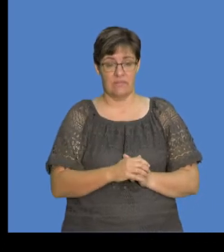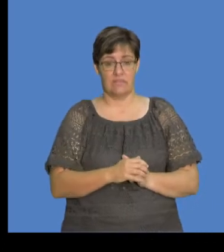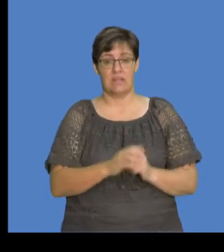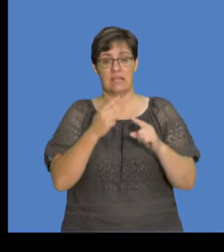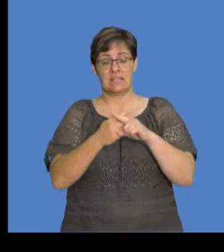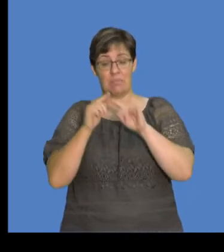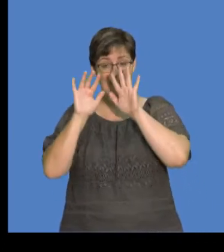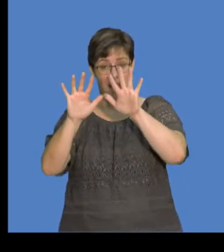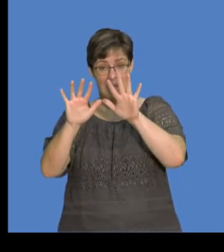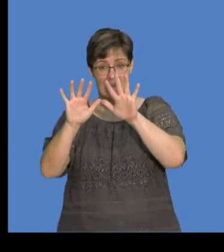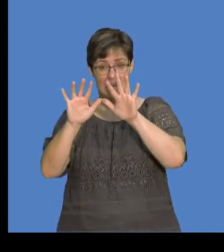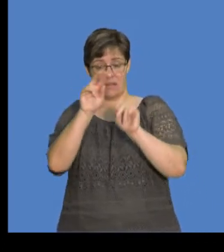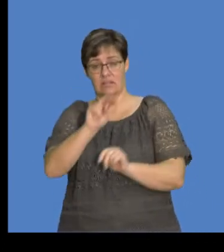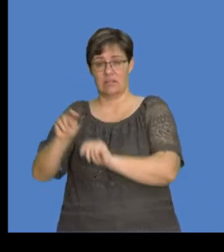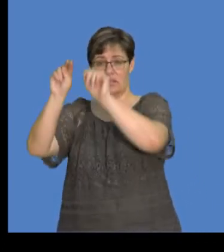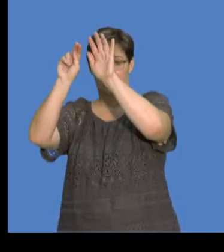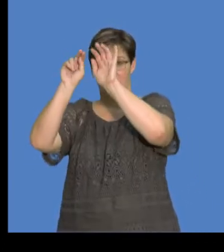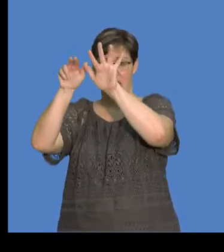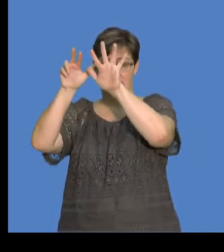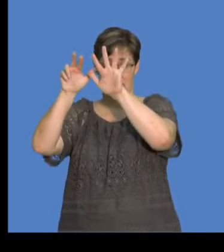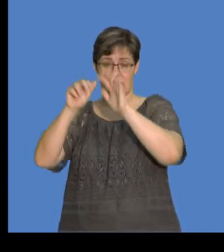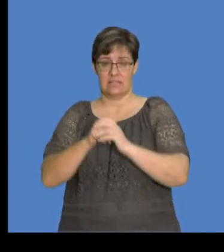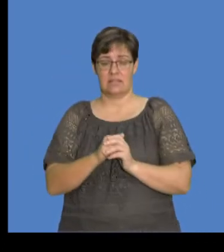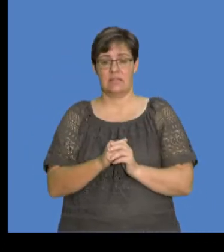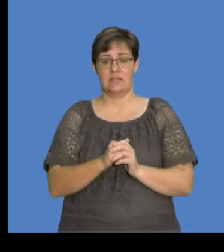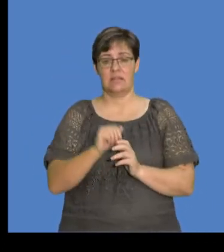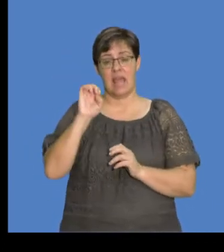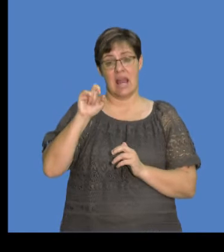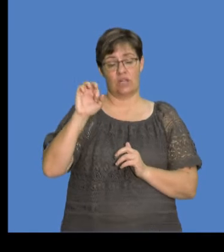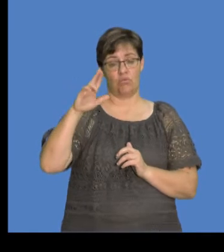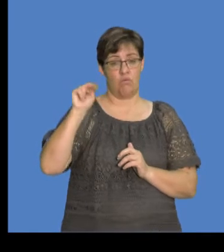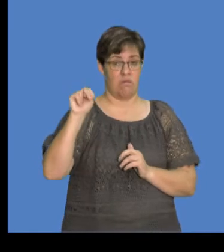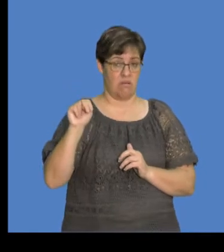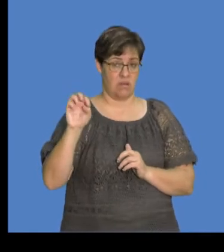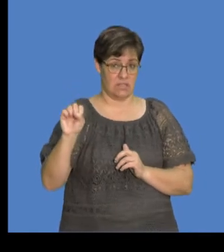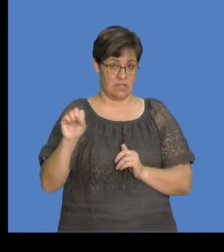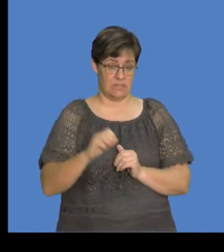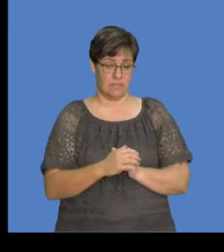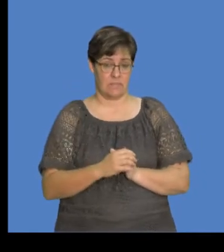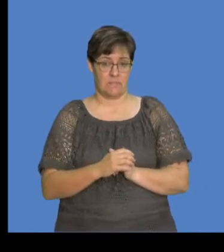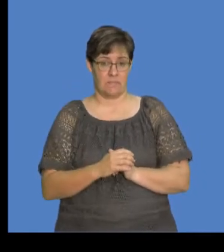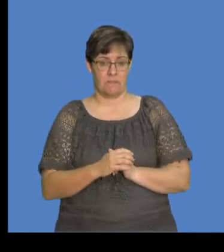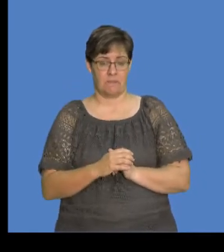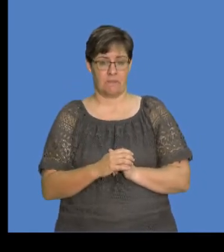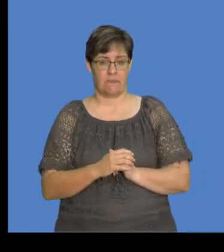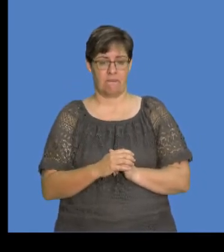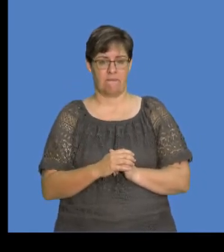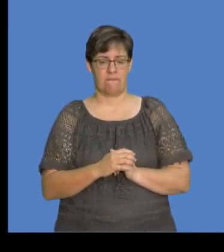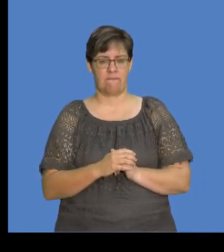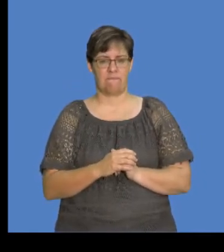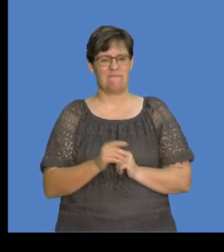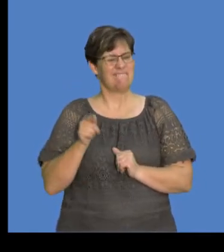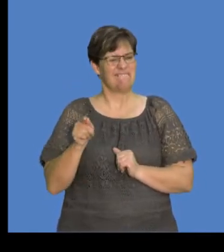times 10 exponent 18 electrons. Okay, right.